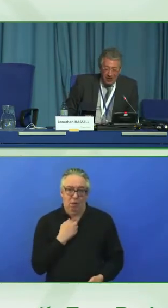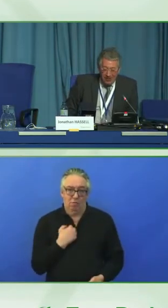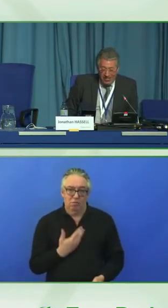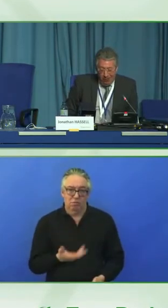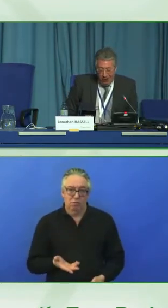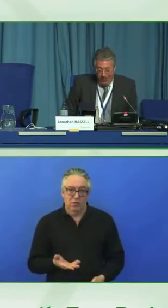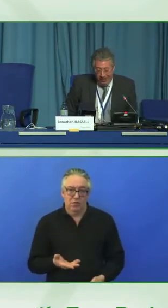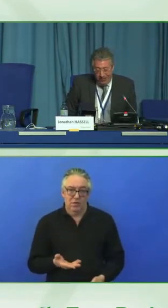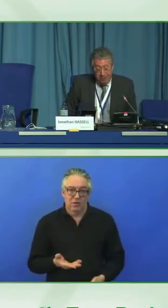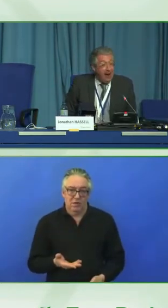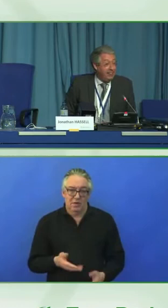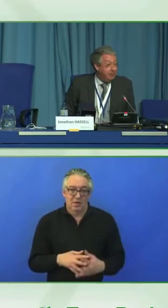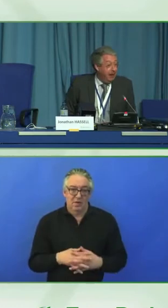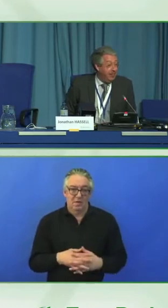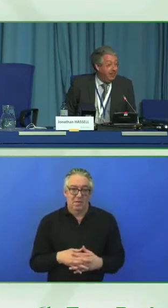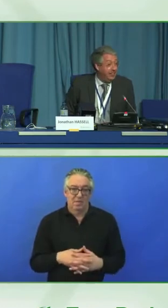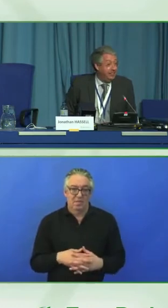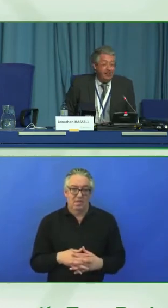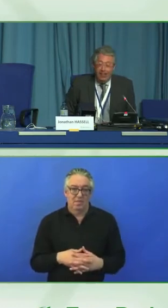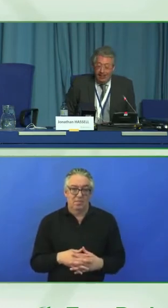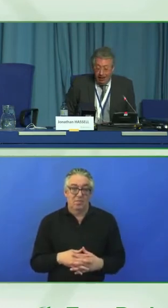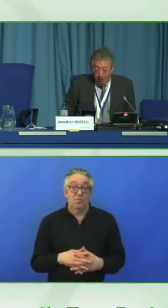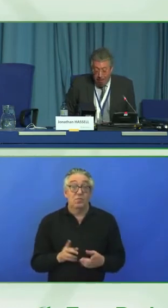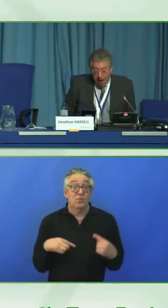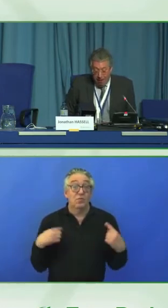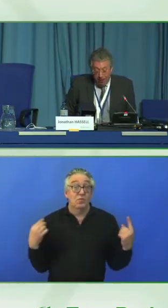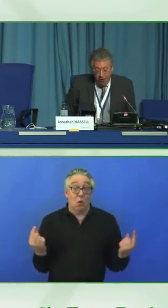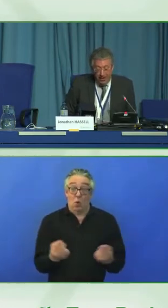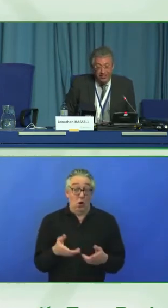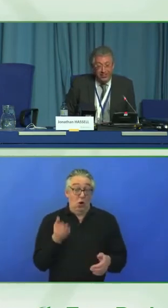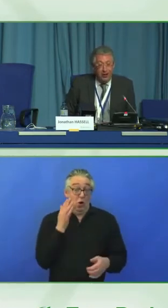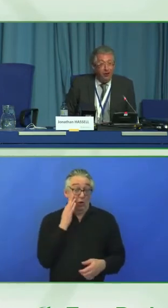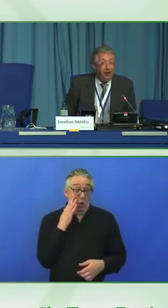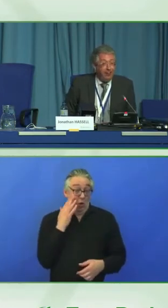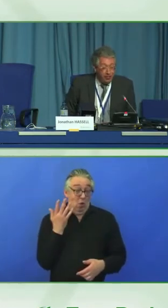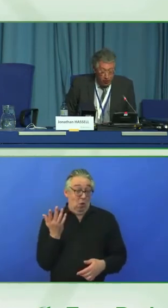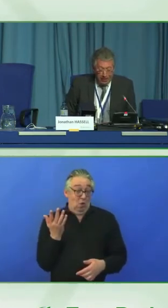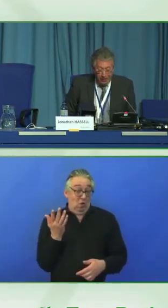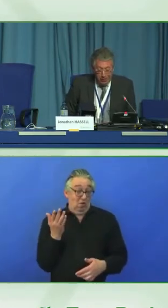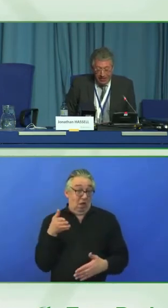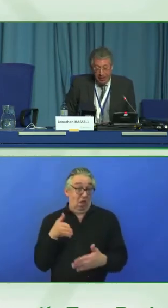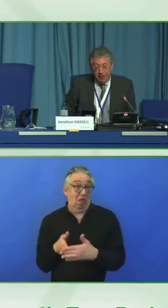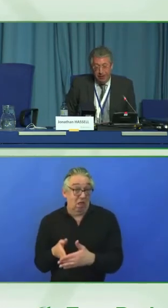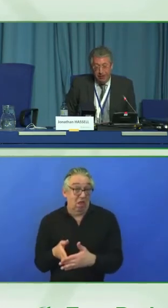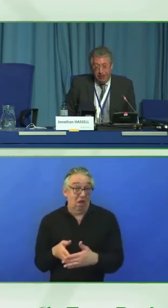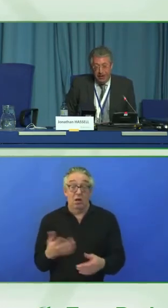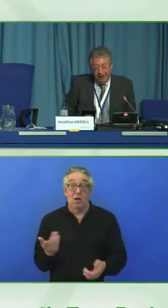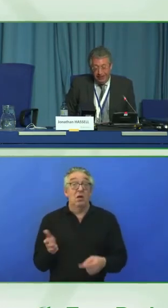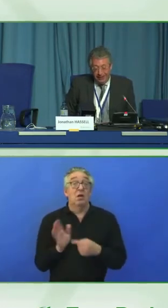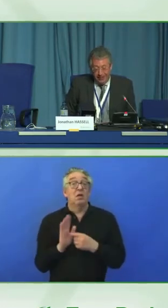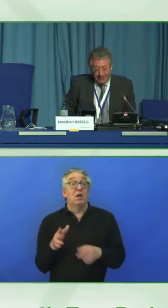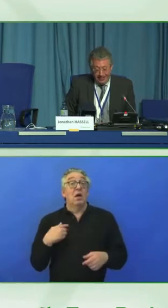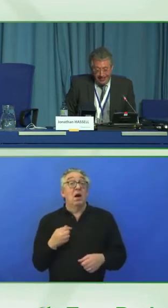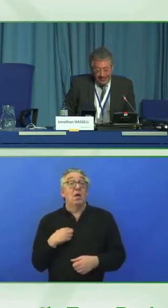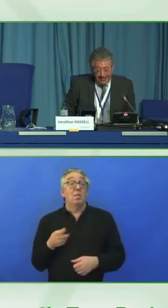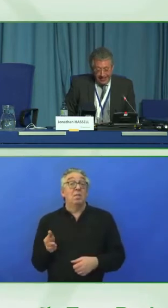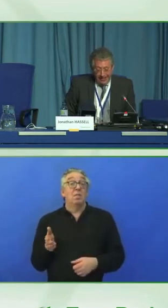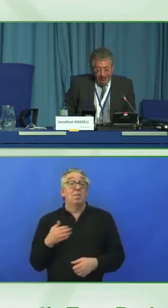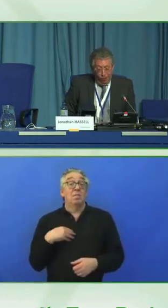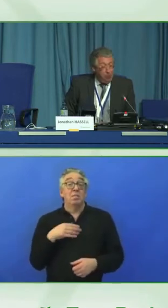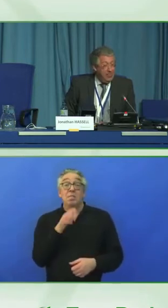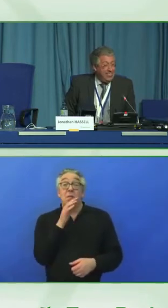will know someone who's impacted like this. Like my mum, who had to start online shopping in the pandemic with her failing eyesight.